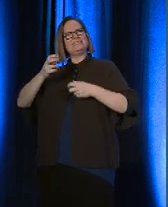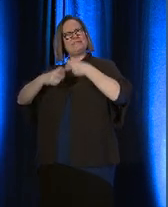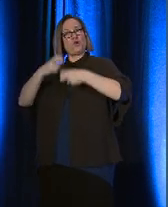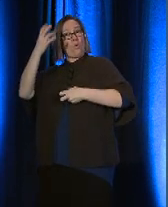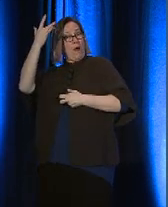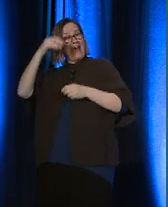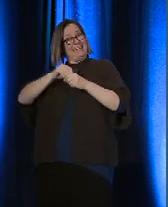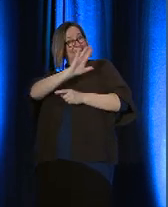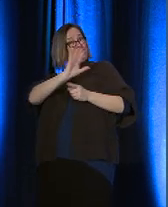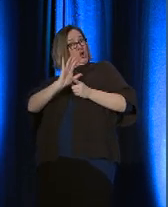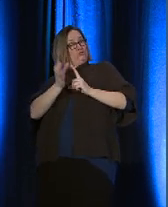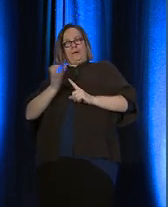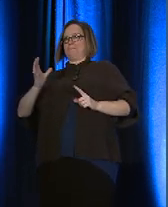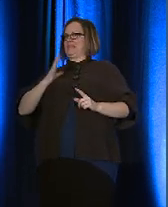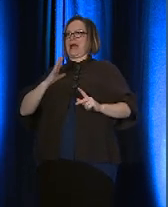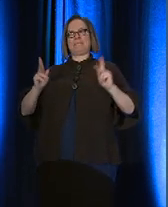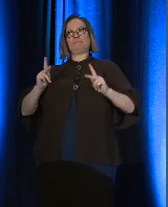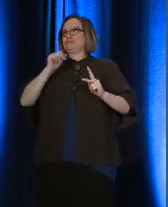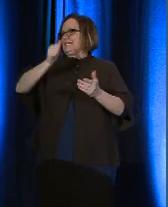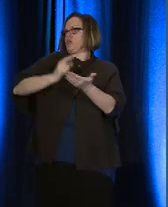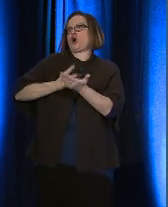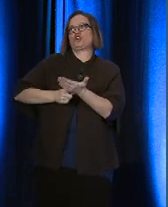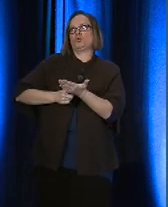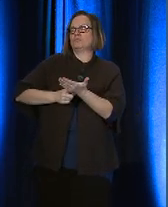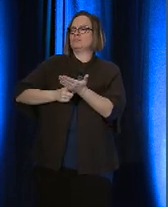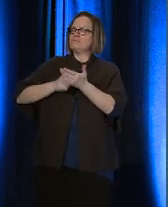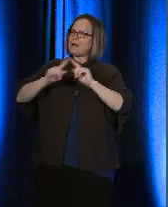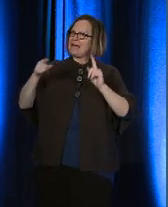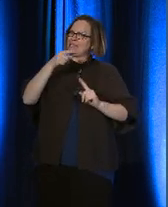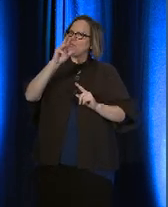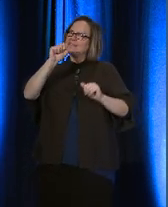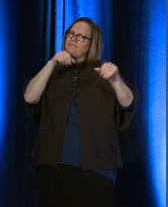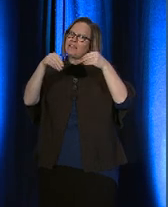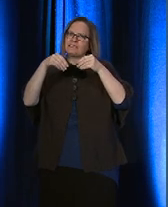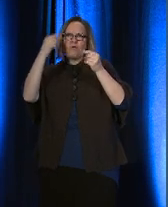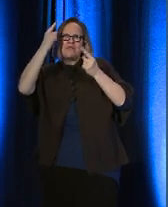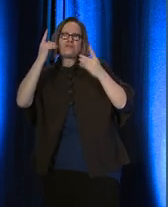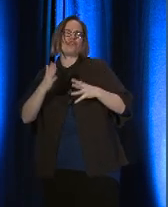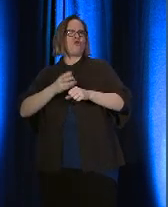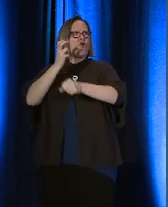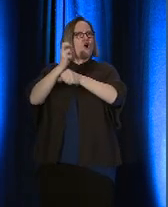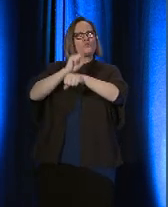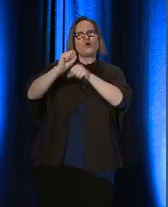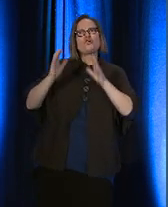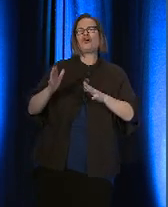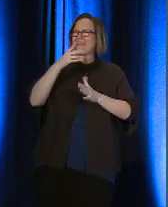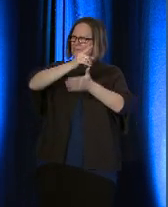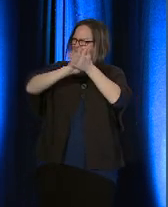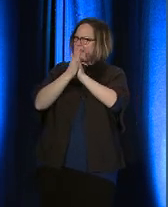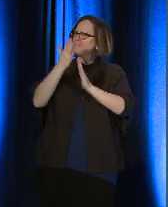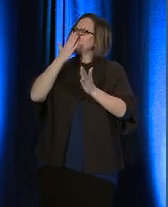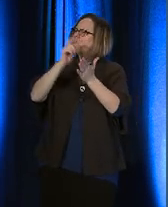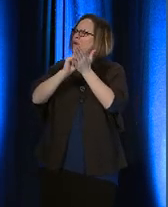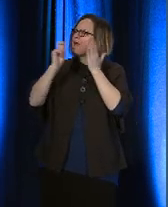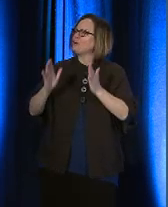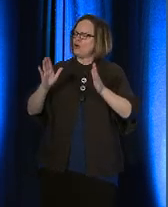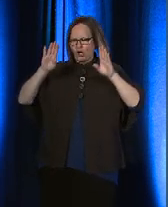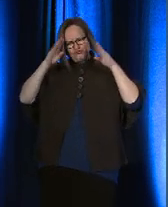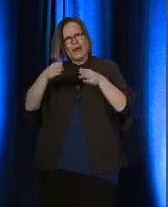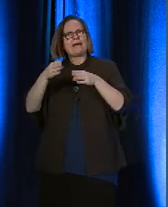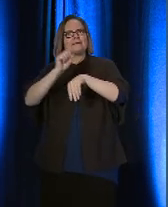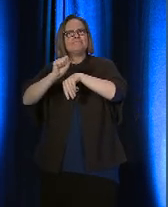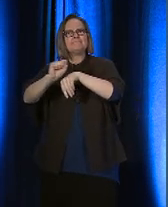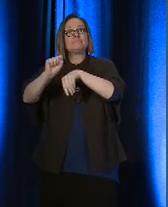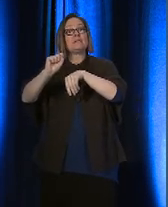didn't argue. But a flexible thinker and a hard worker, he was becoming a pretty good writer, on track to pass. Then, without